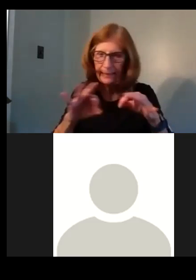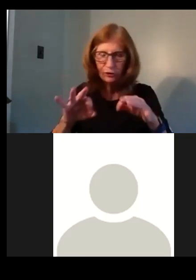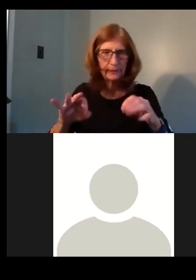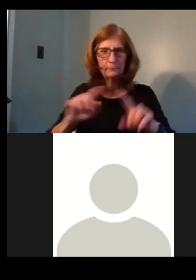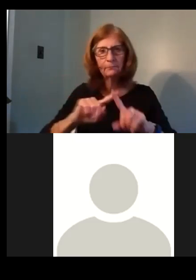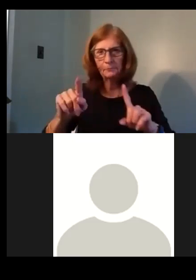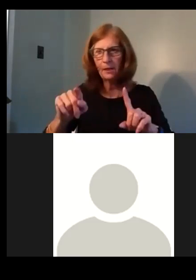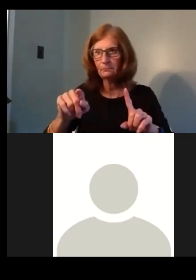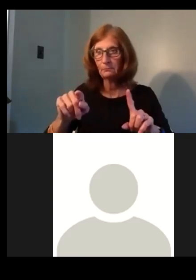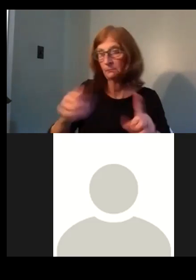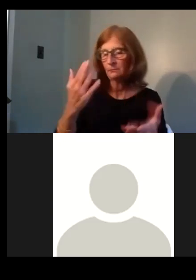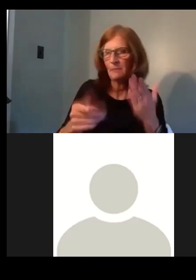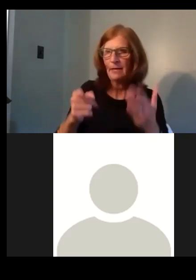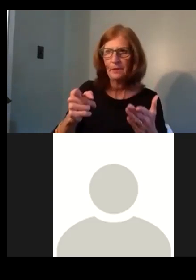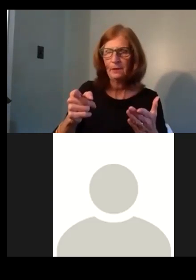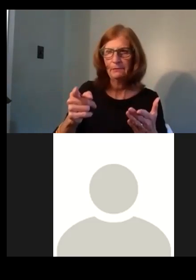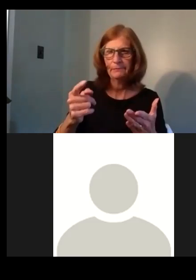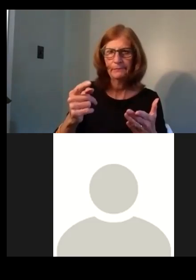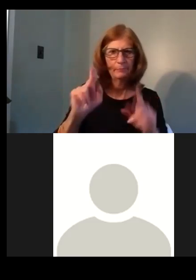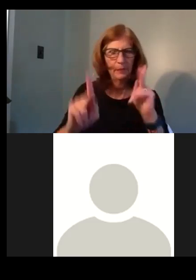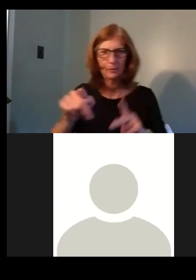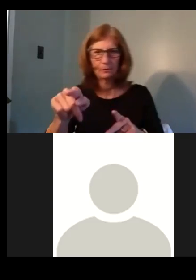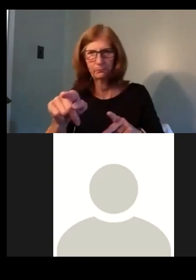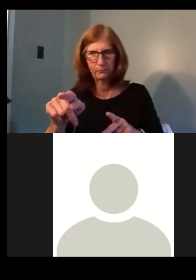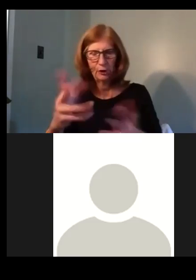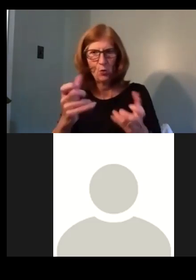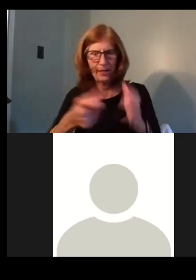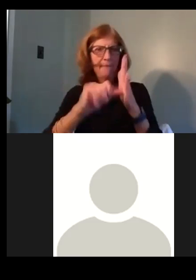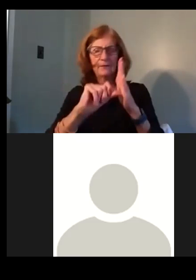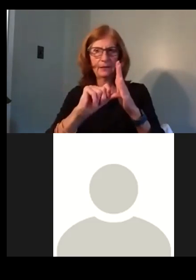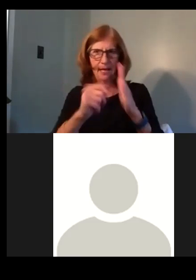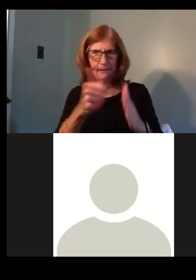Greg or Nathan or anybody else that you want to point out to us?